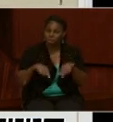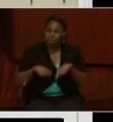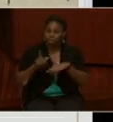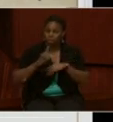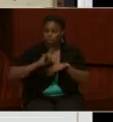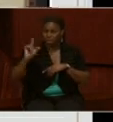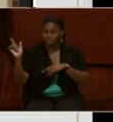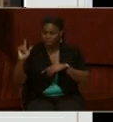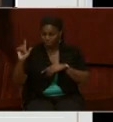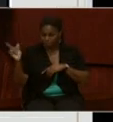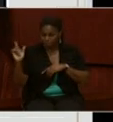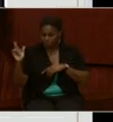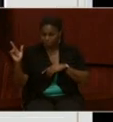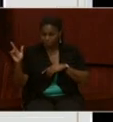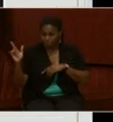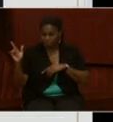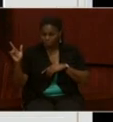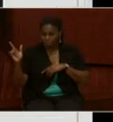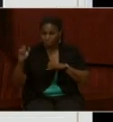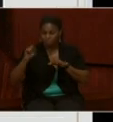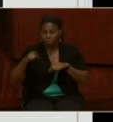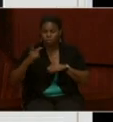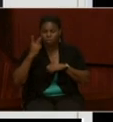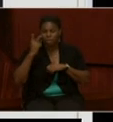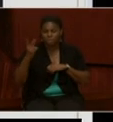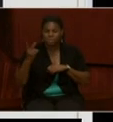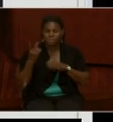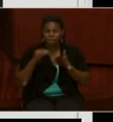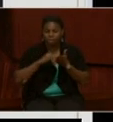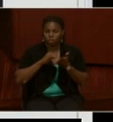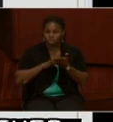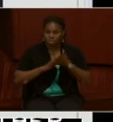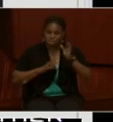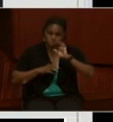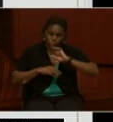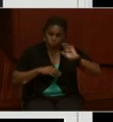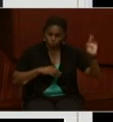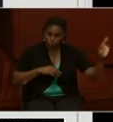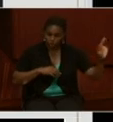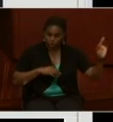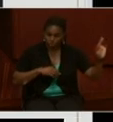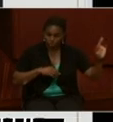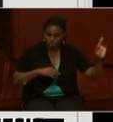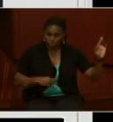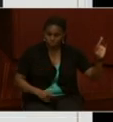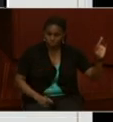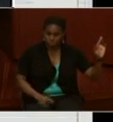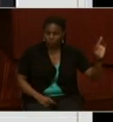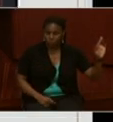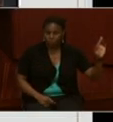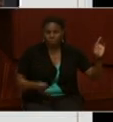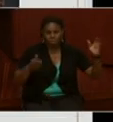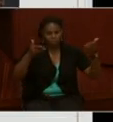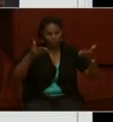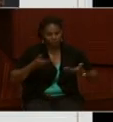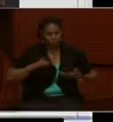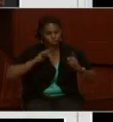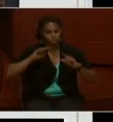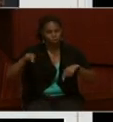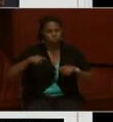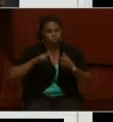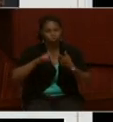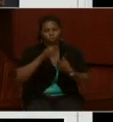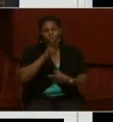side. And here you can see the notations that are made on the right-hand side. So I invite you to visit that website